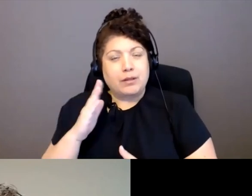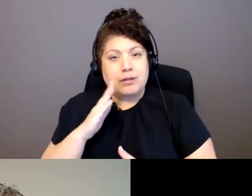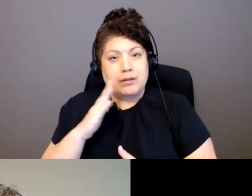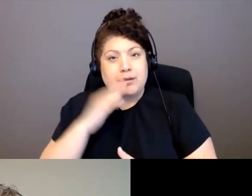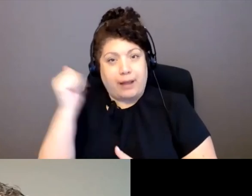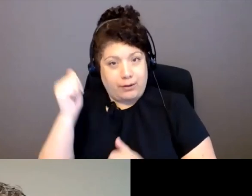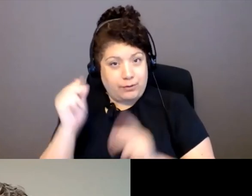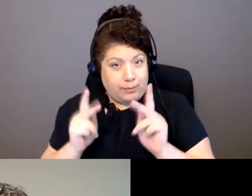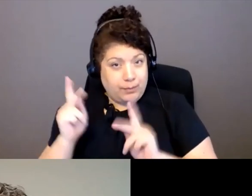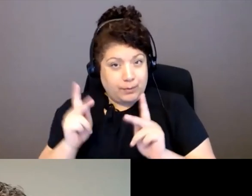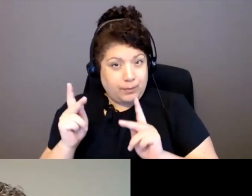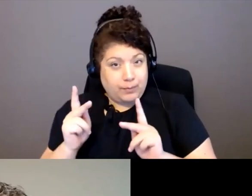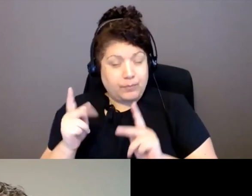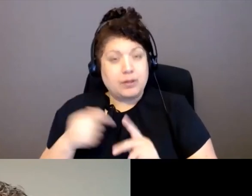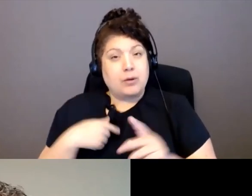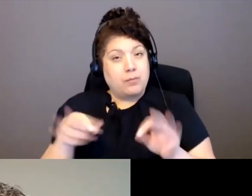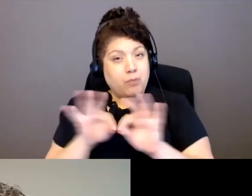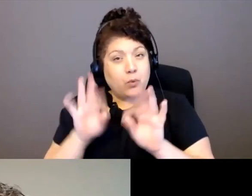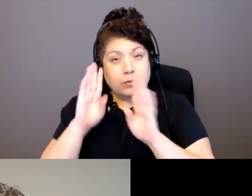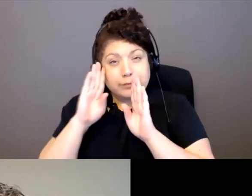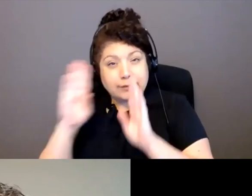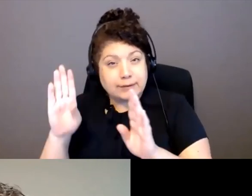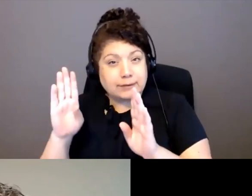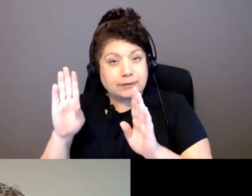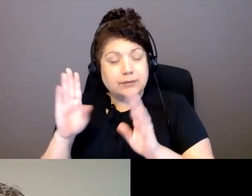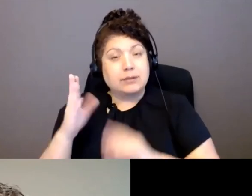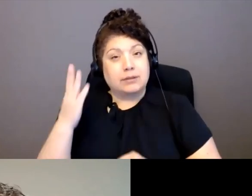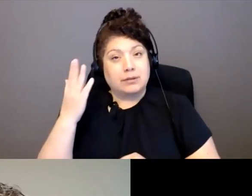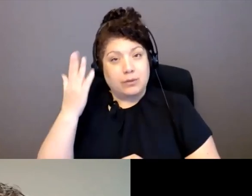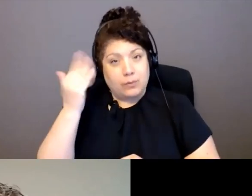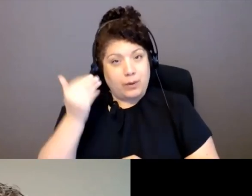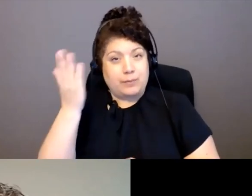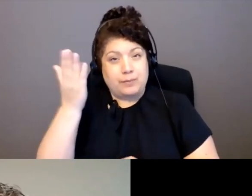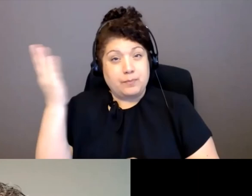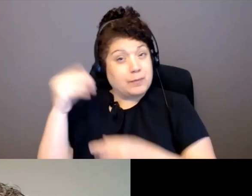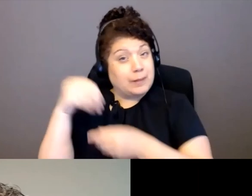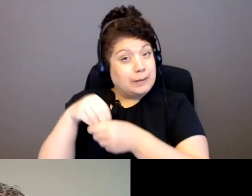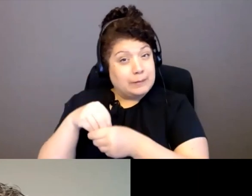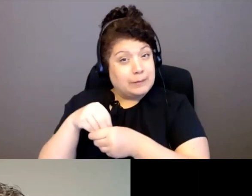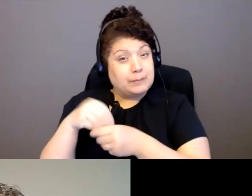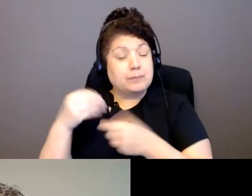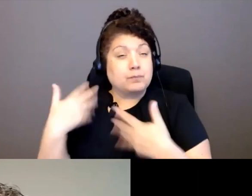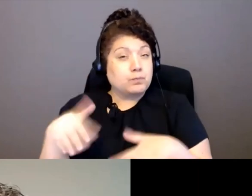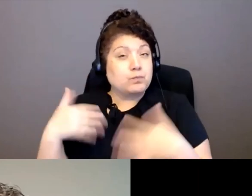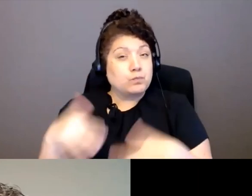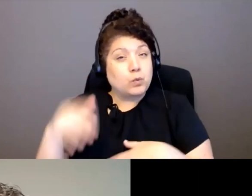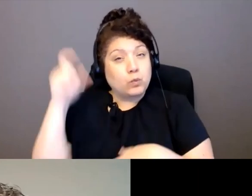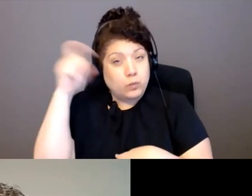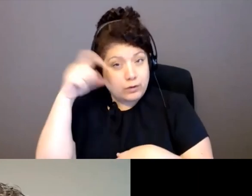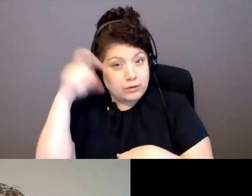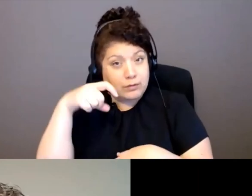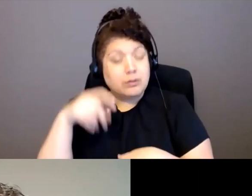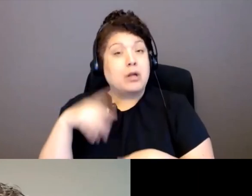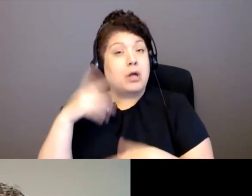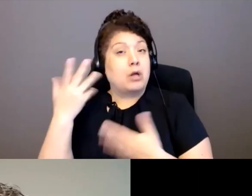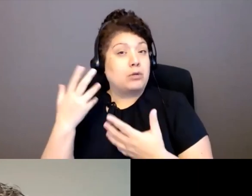elders because they have, like I said, much wisdom. And they're very caring.